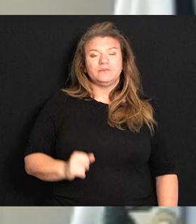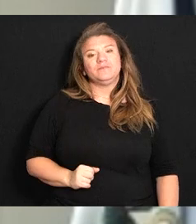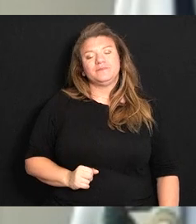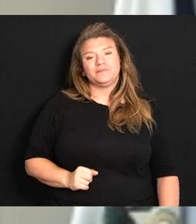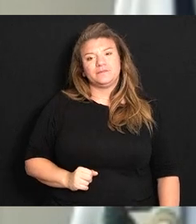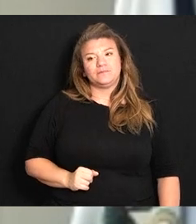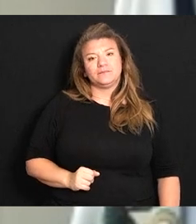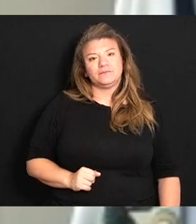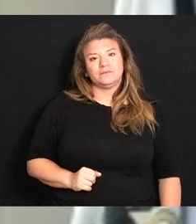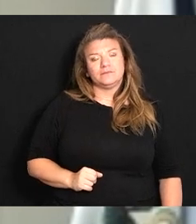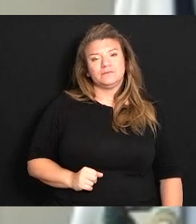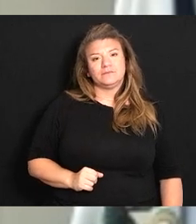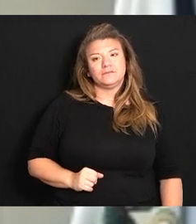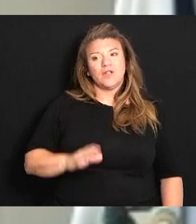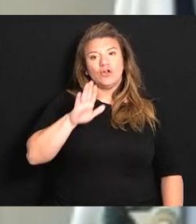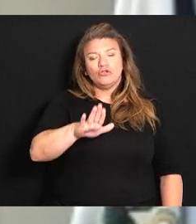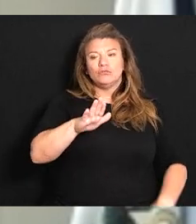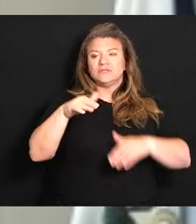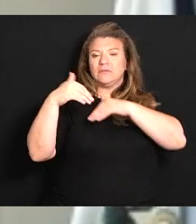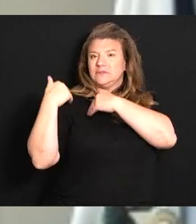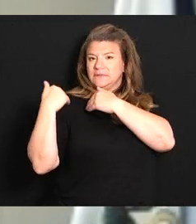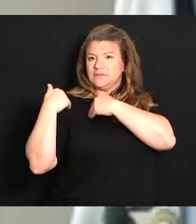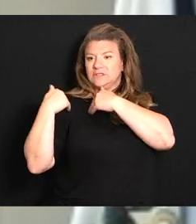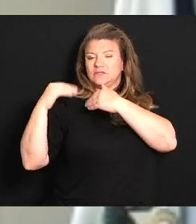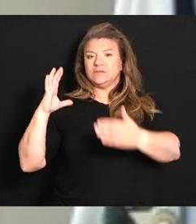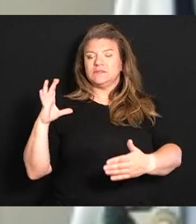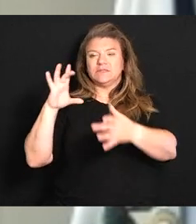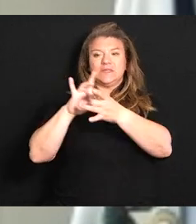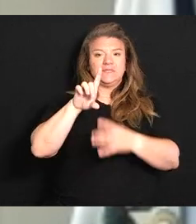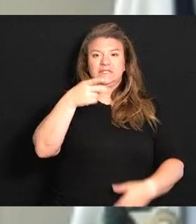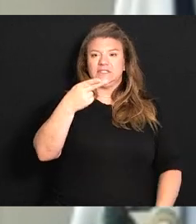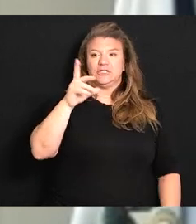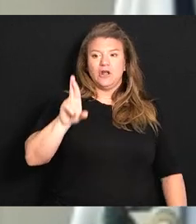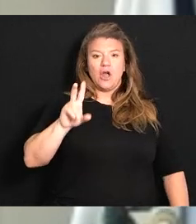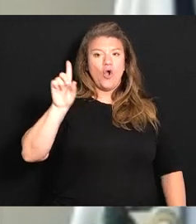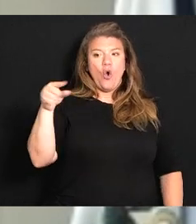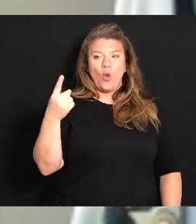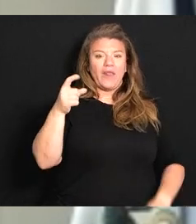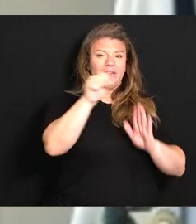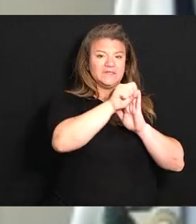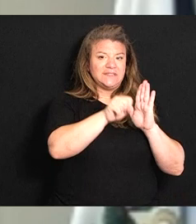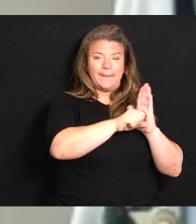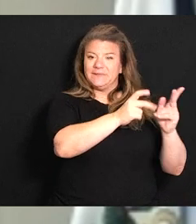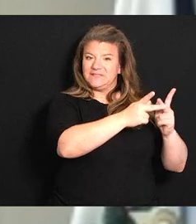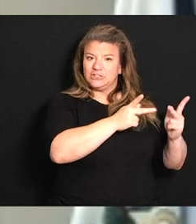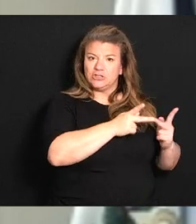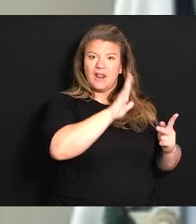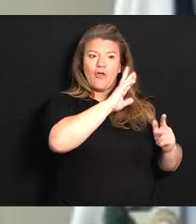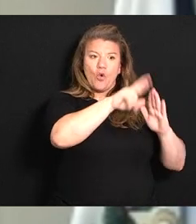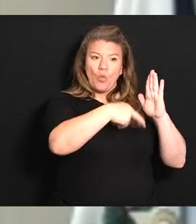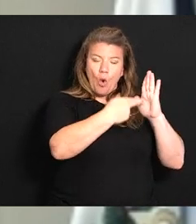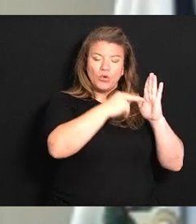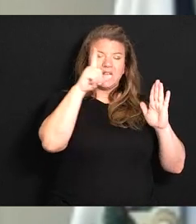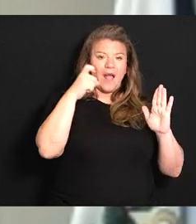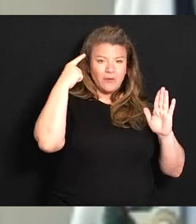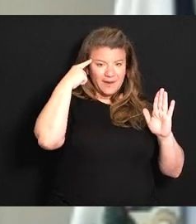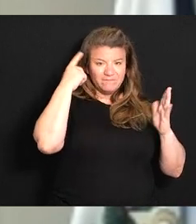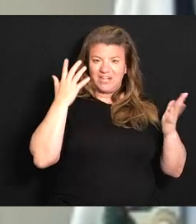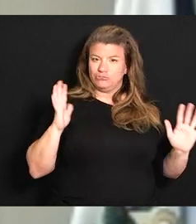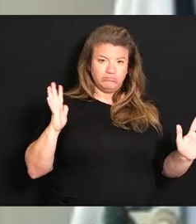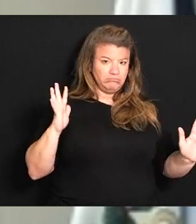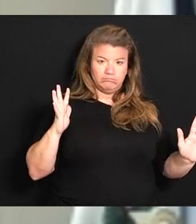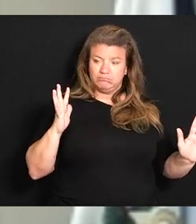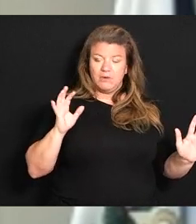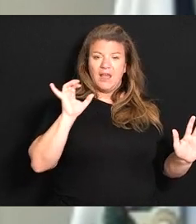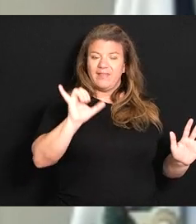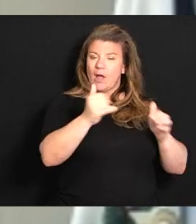any responsibility with regard to DHHR other than their state positions and their roles in government so that